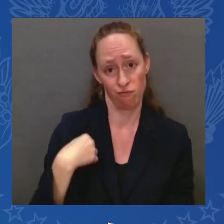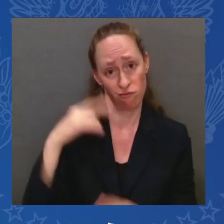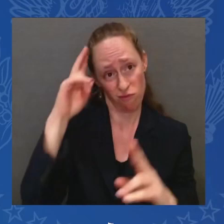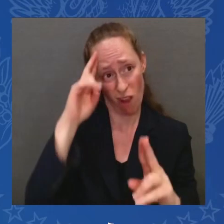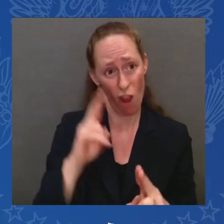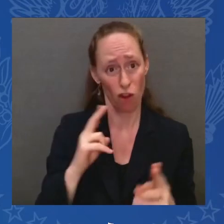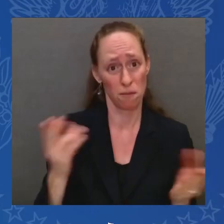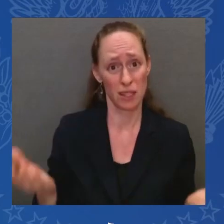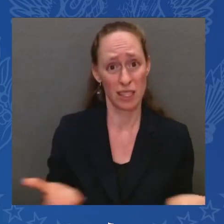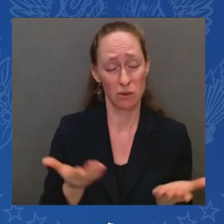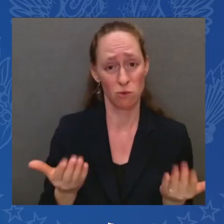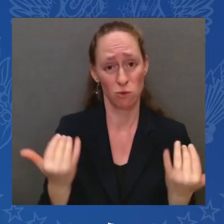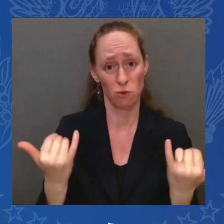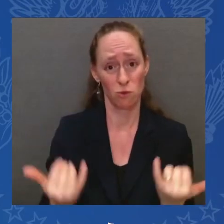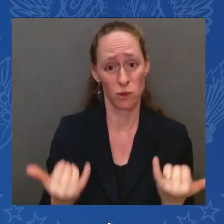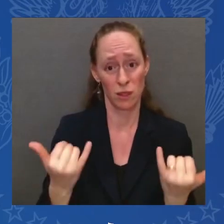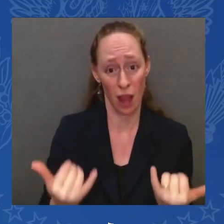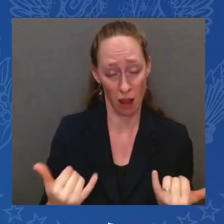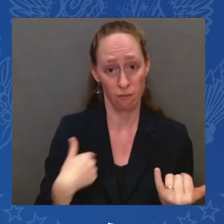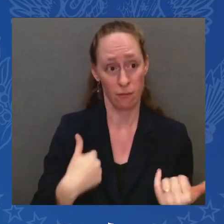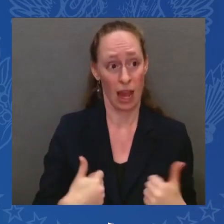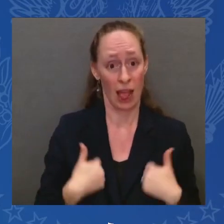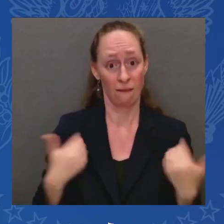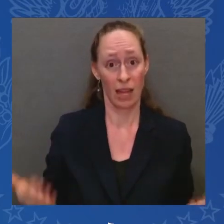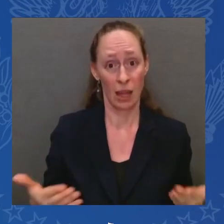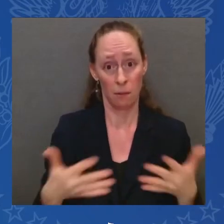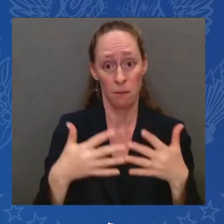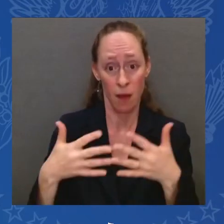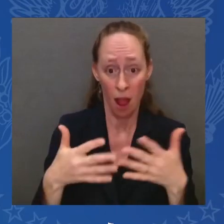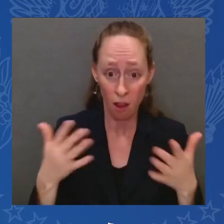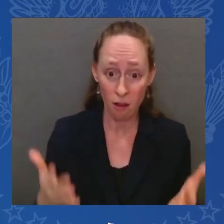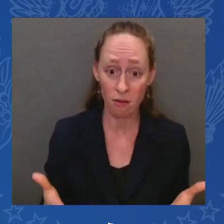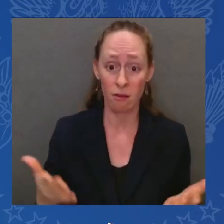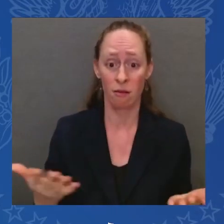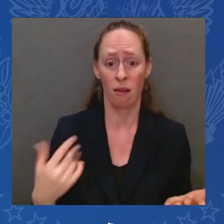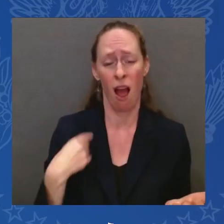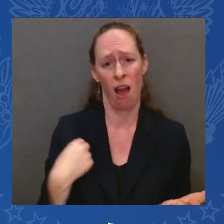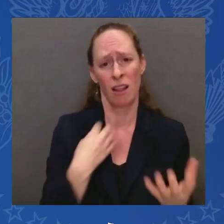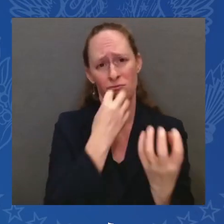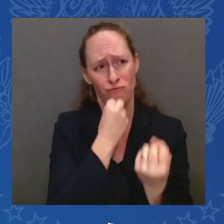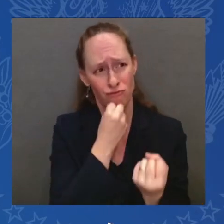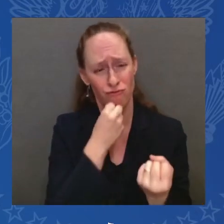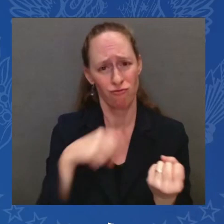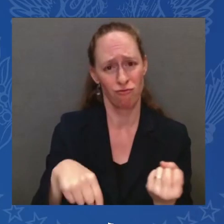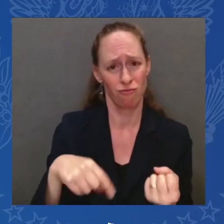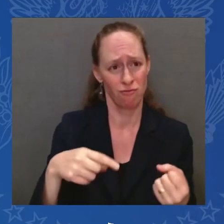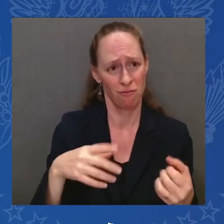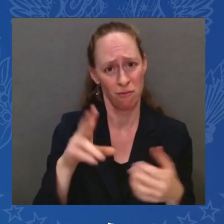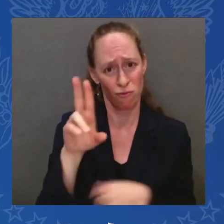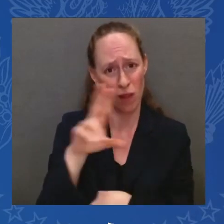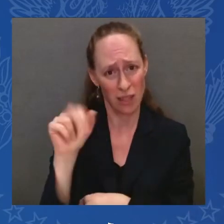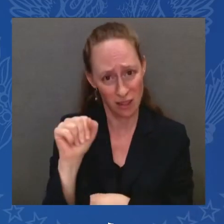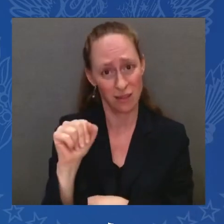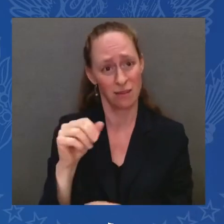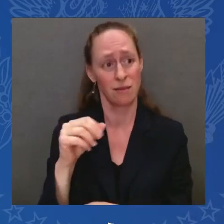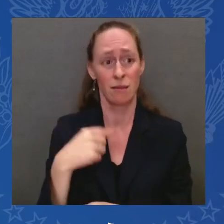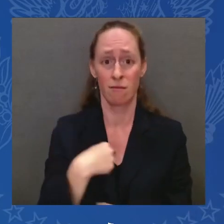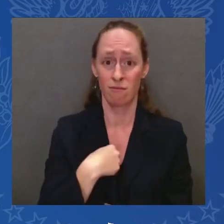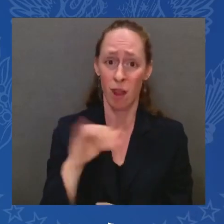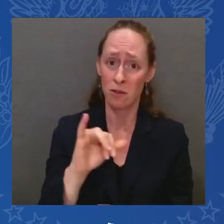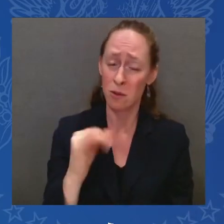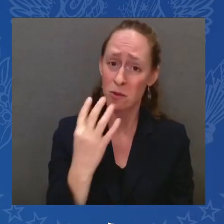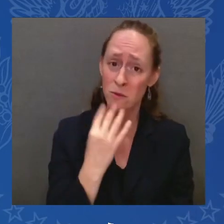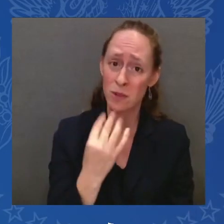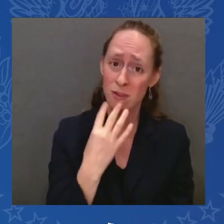but also as a Jew. And like all Jews, I feel a deep, visceral connection to